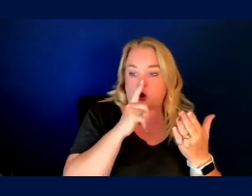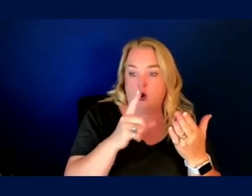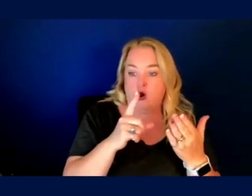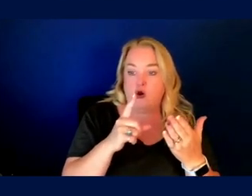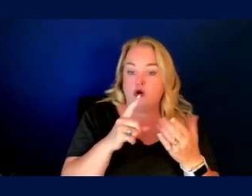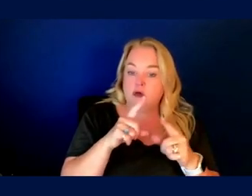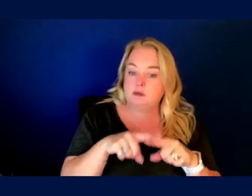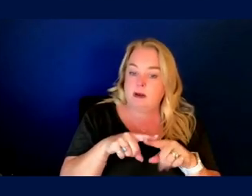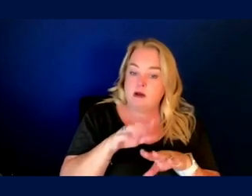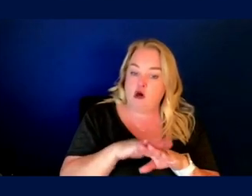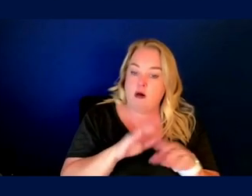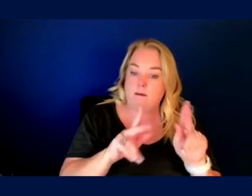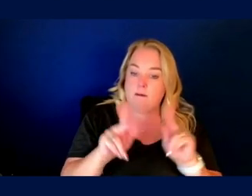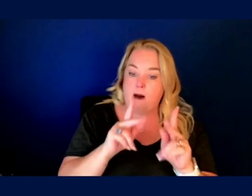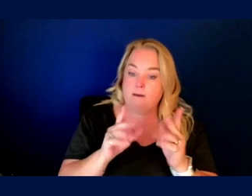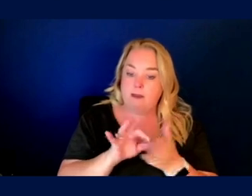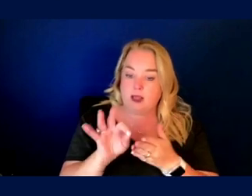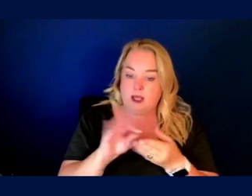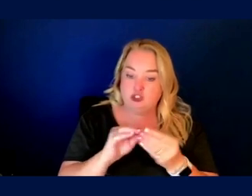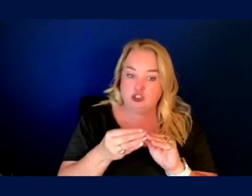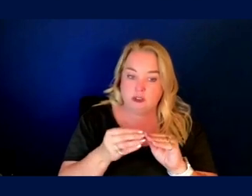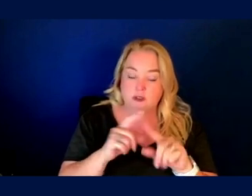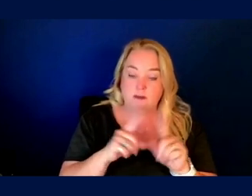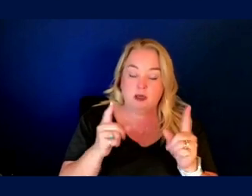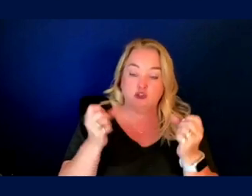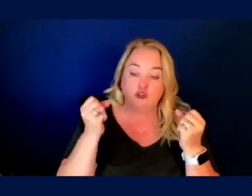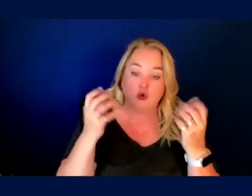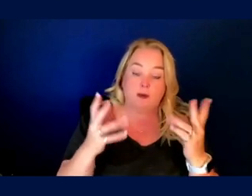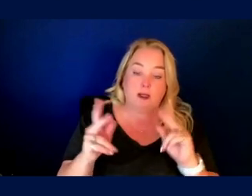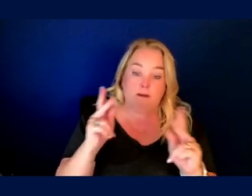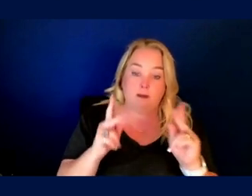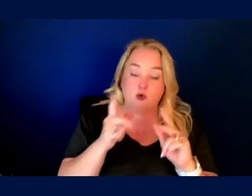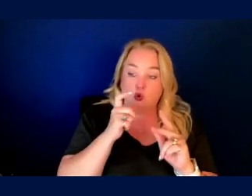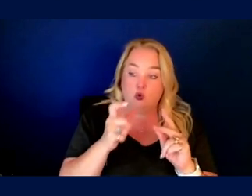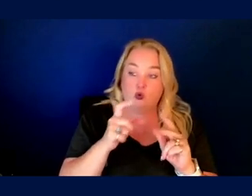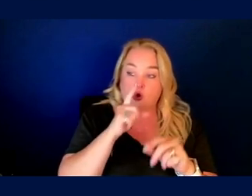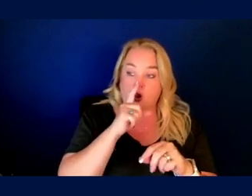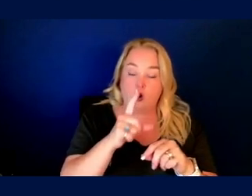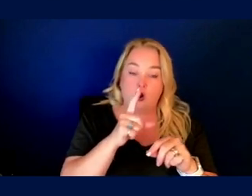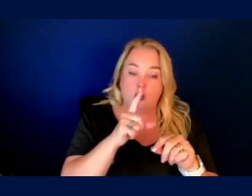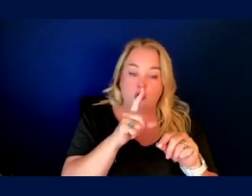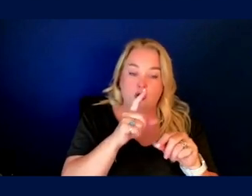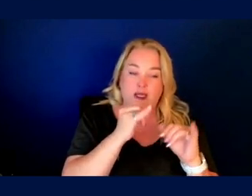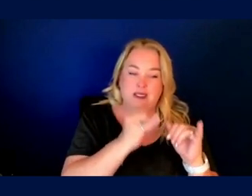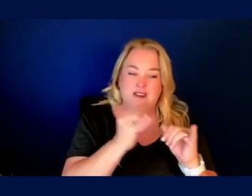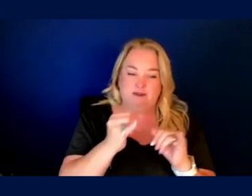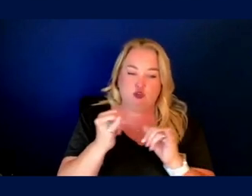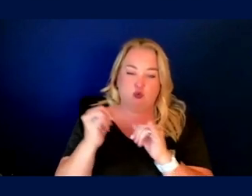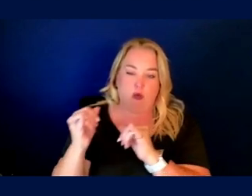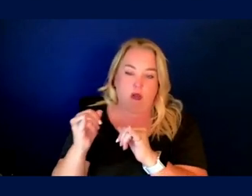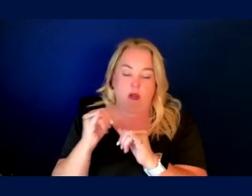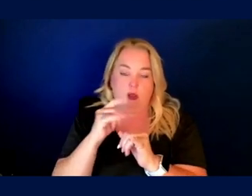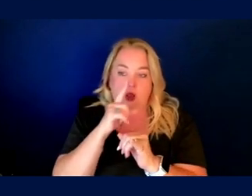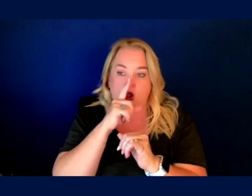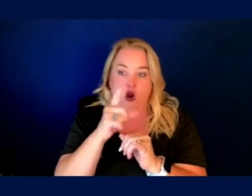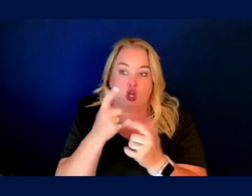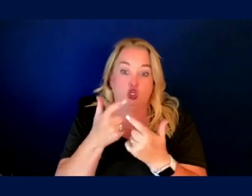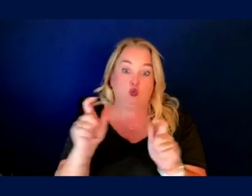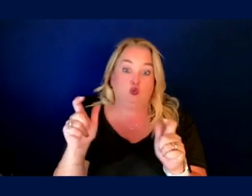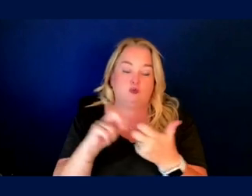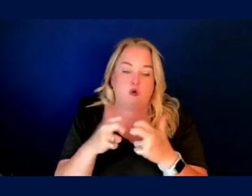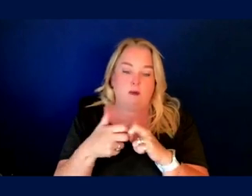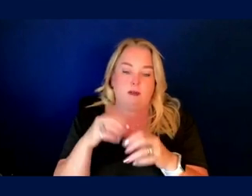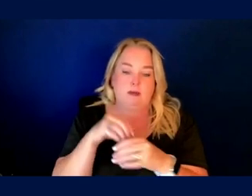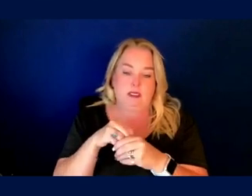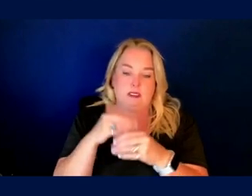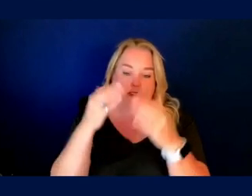but so many things are come down to individual variability. It's a huge problem in spaceflight.